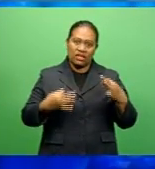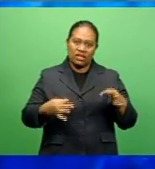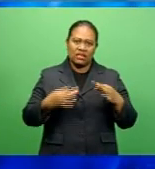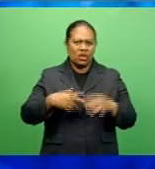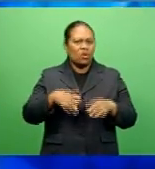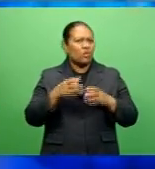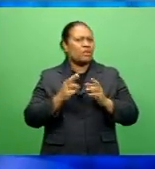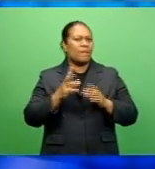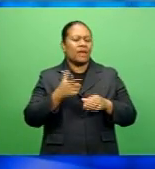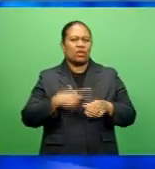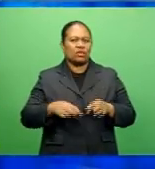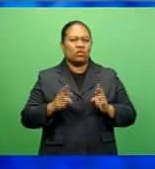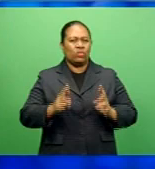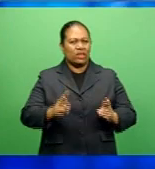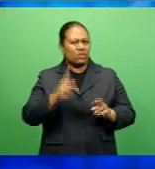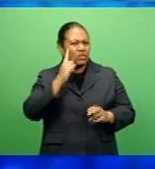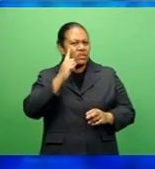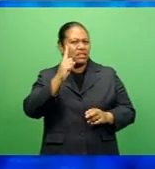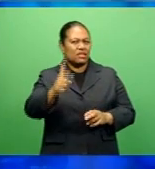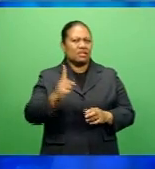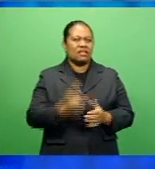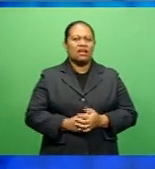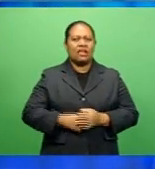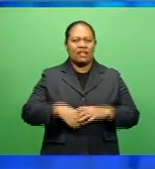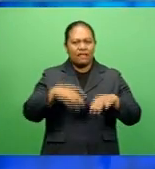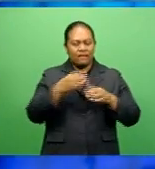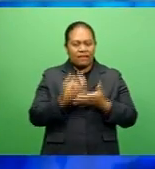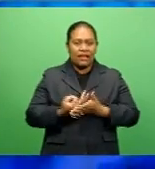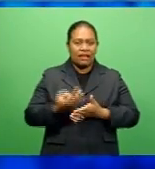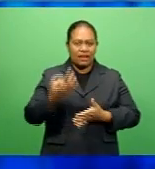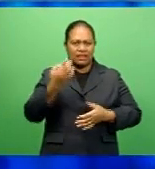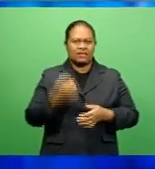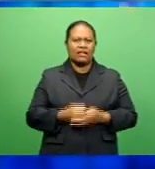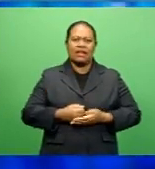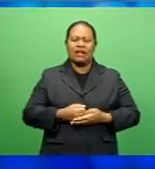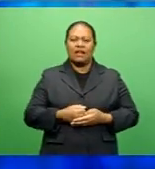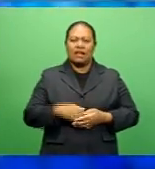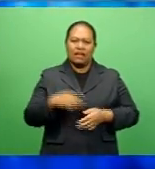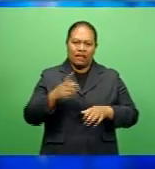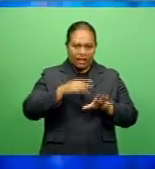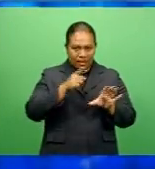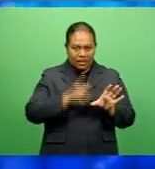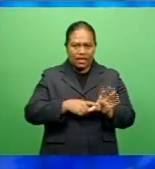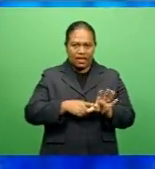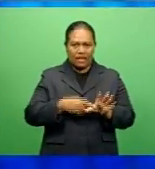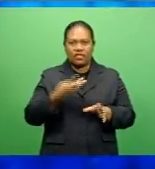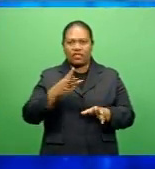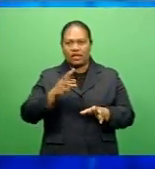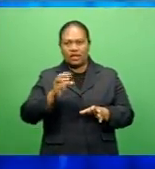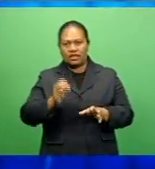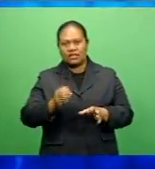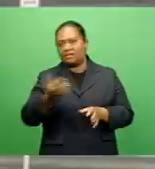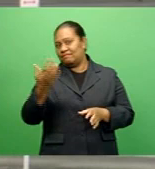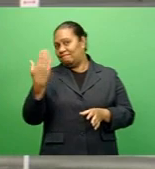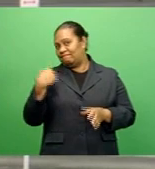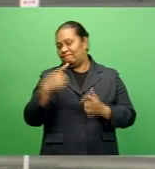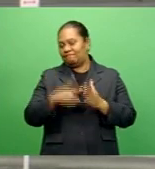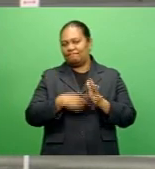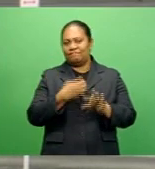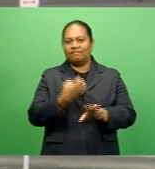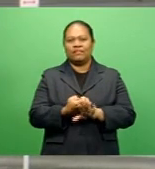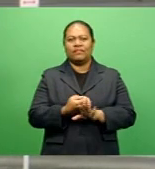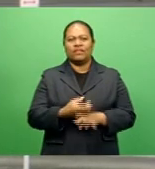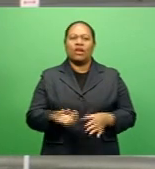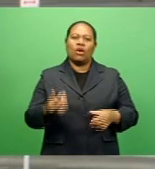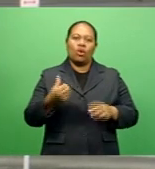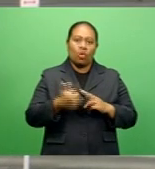the financial statements for the financial year ended 30 June 2020. This will